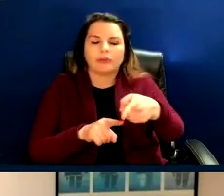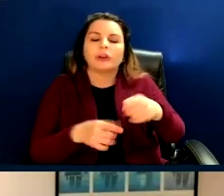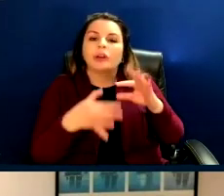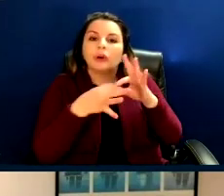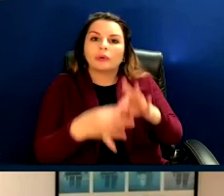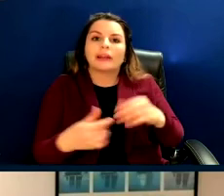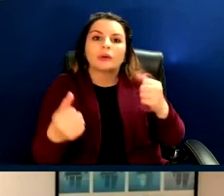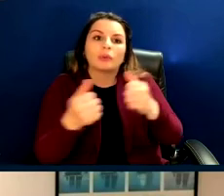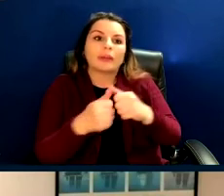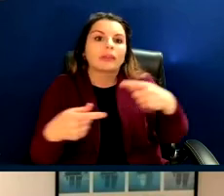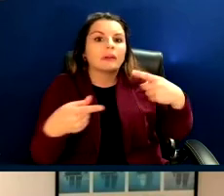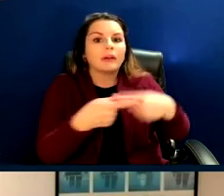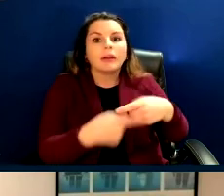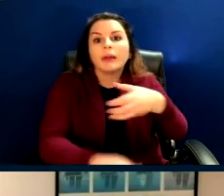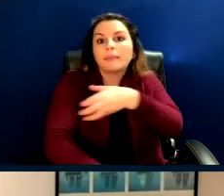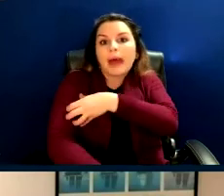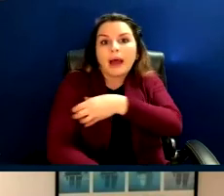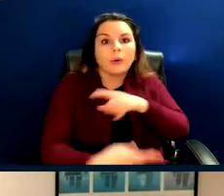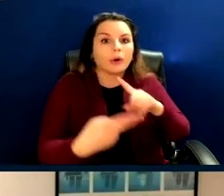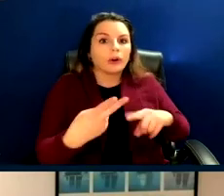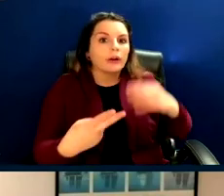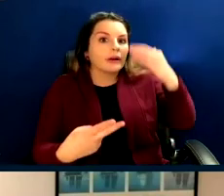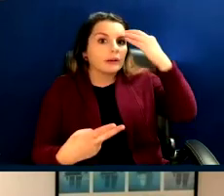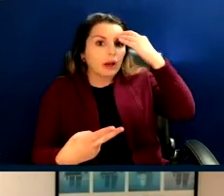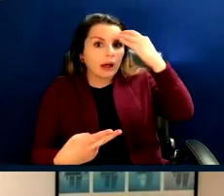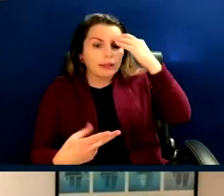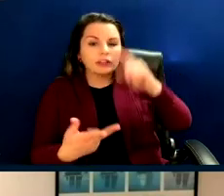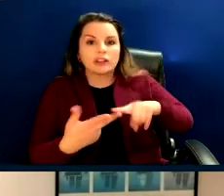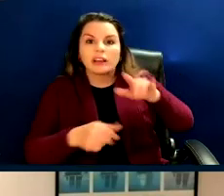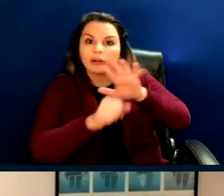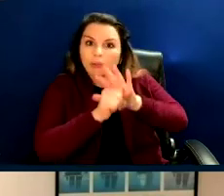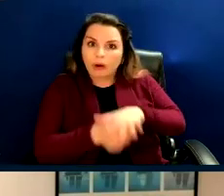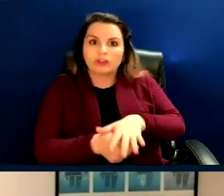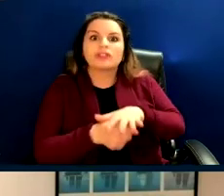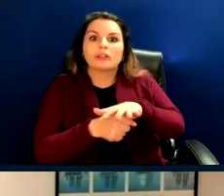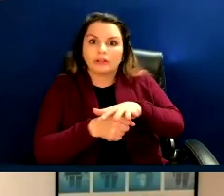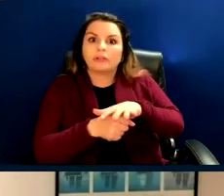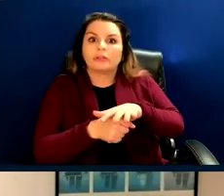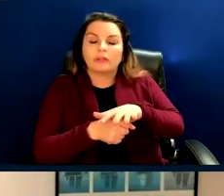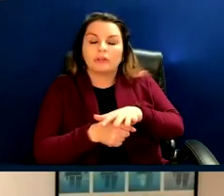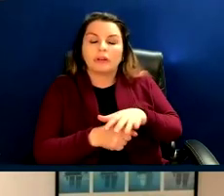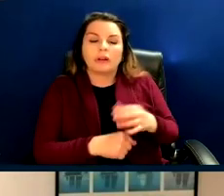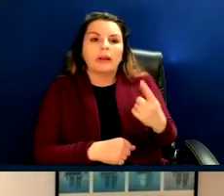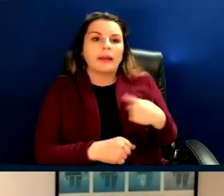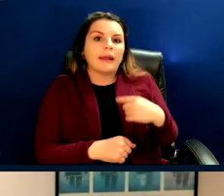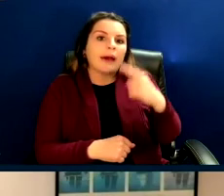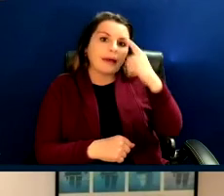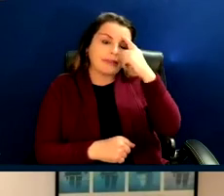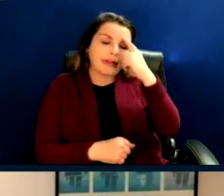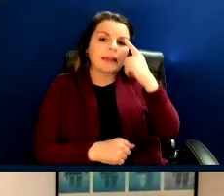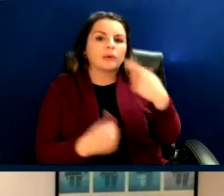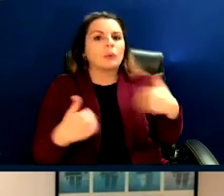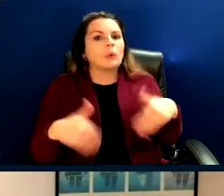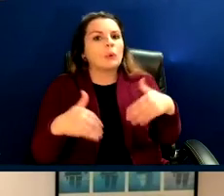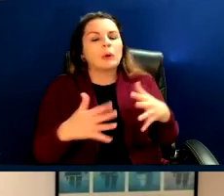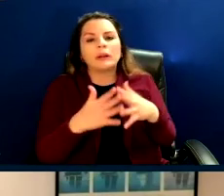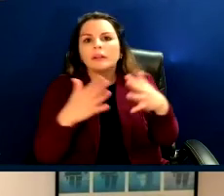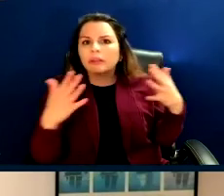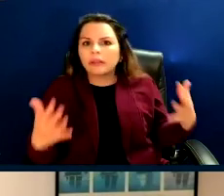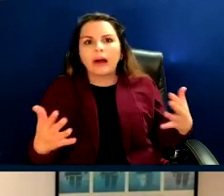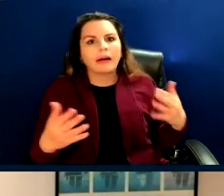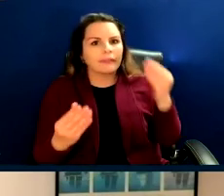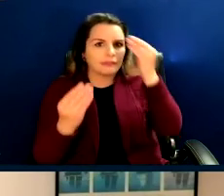of, let's say, power, knowledge and oppression. And I think that there's such a wealth, I mean,